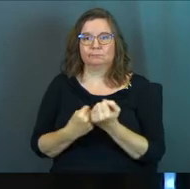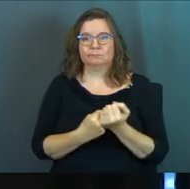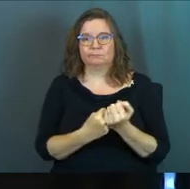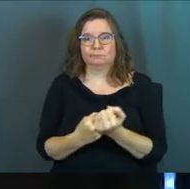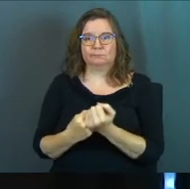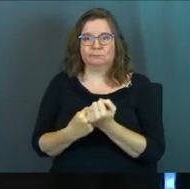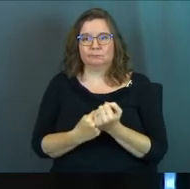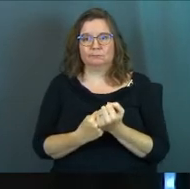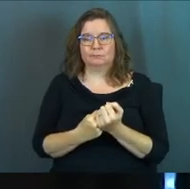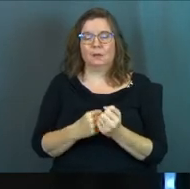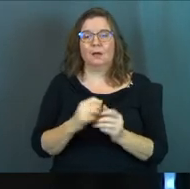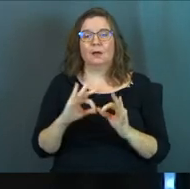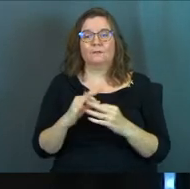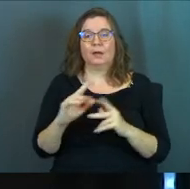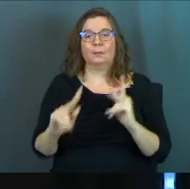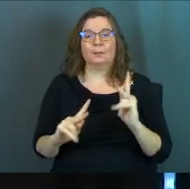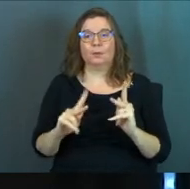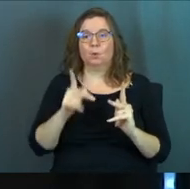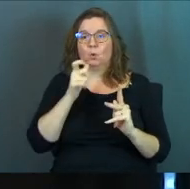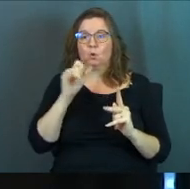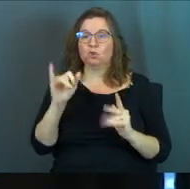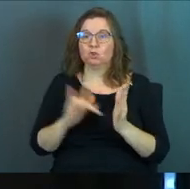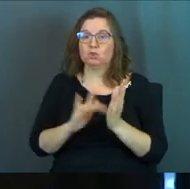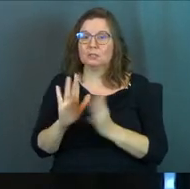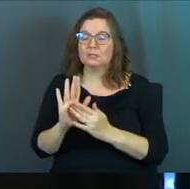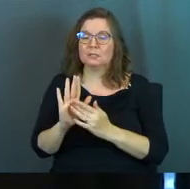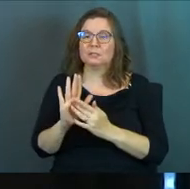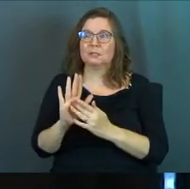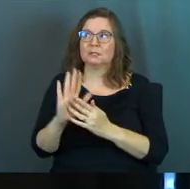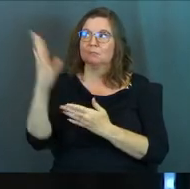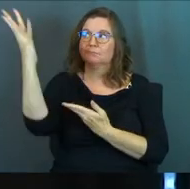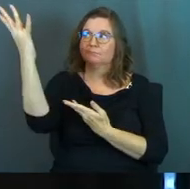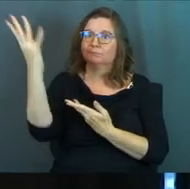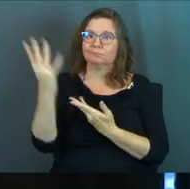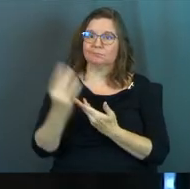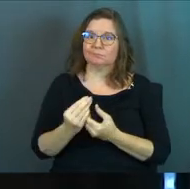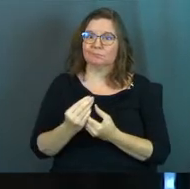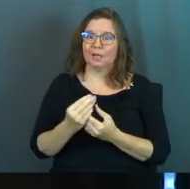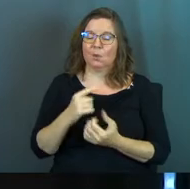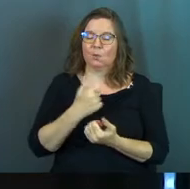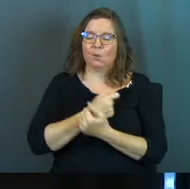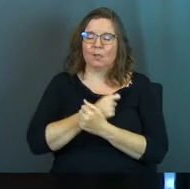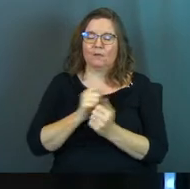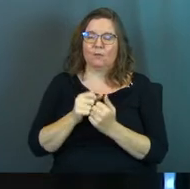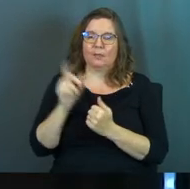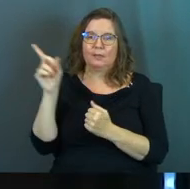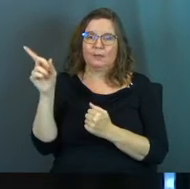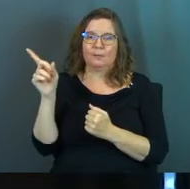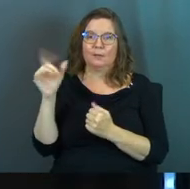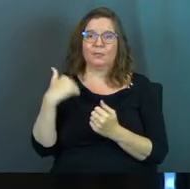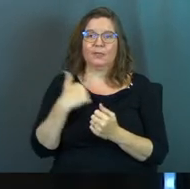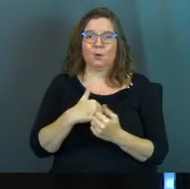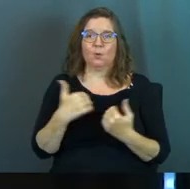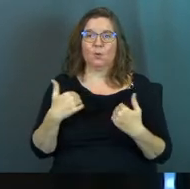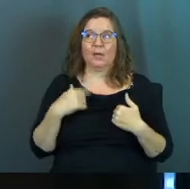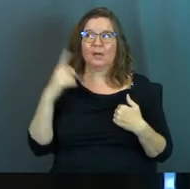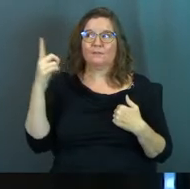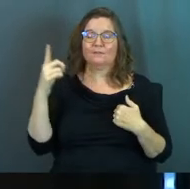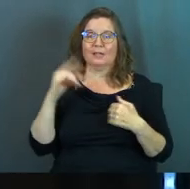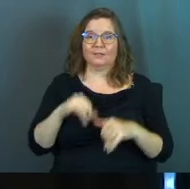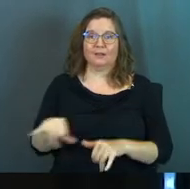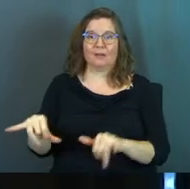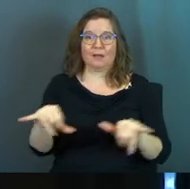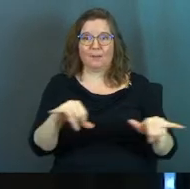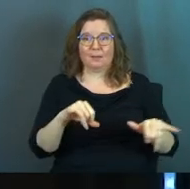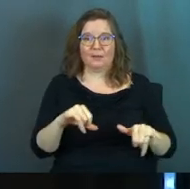Let's be a family of people who Jesus is so transcendent and we're so in love with him that we have him in